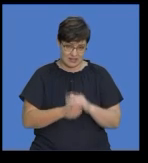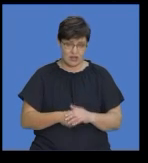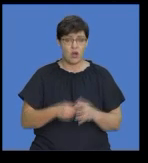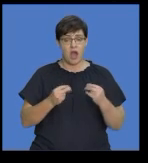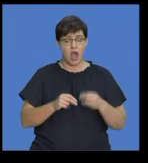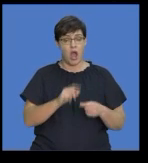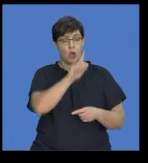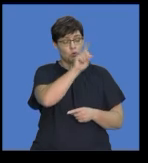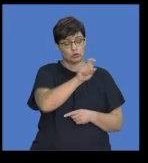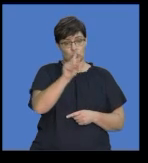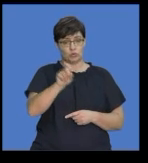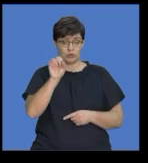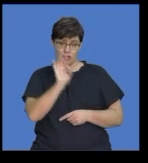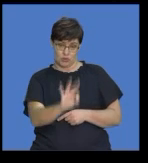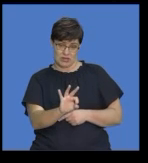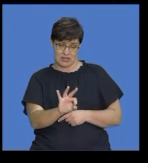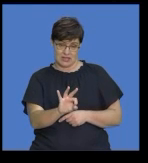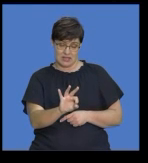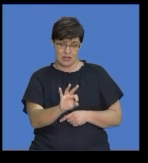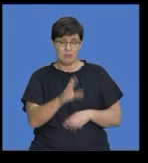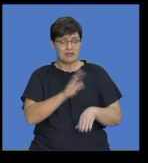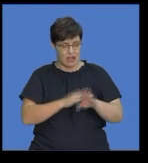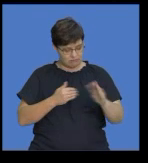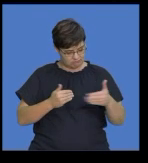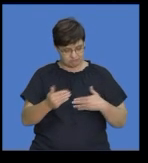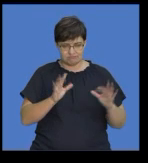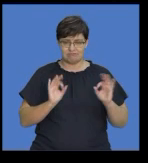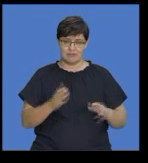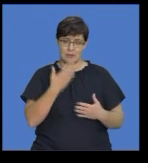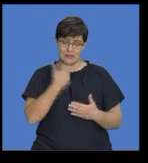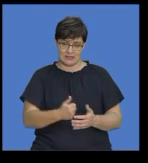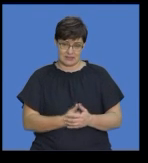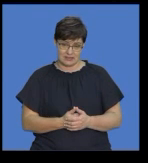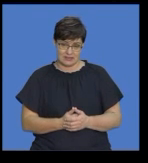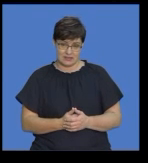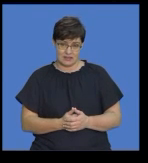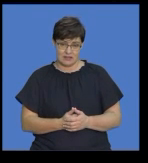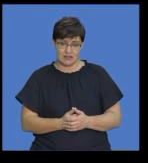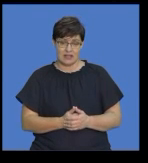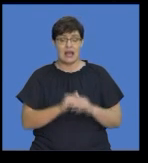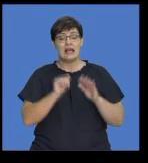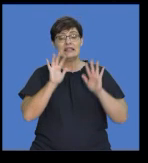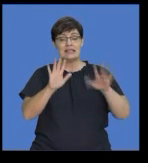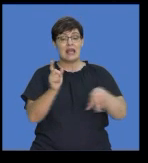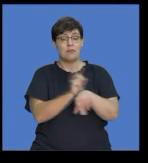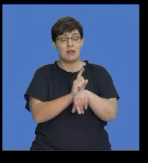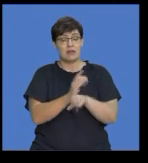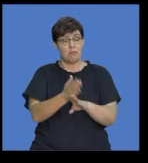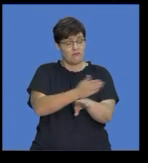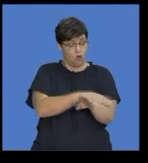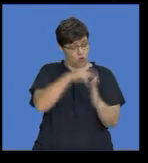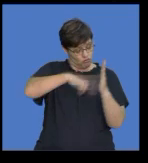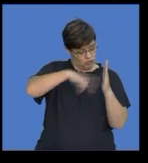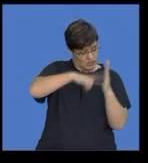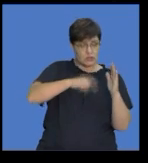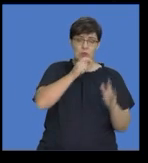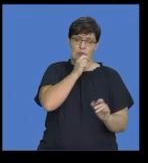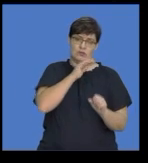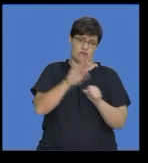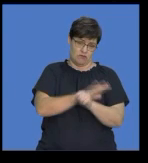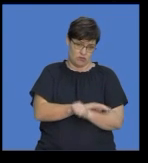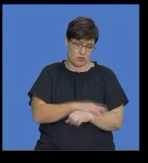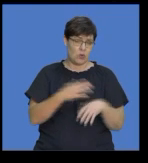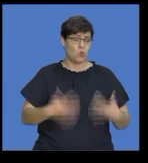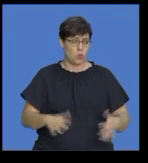sure you manage your time effectively utilize your 10 minutes reading time which is very very important and that's right at the beginning of your exam